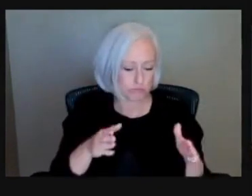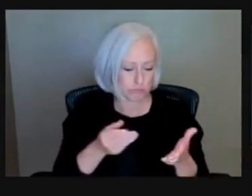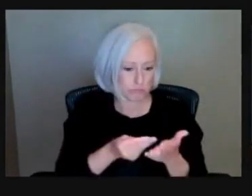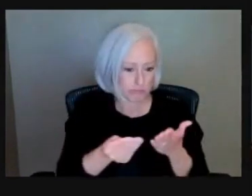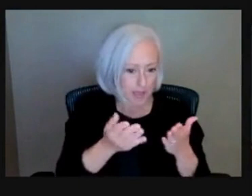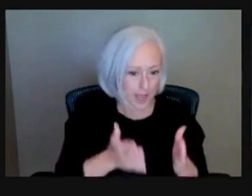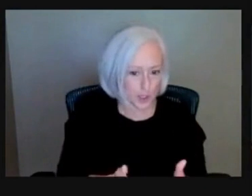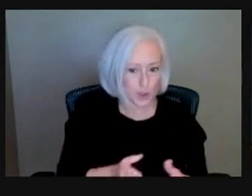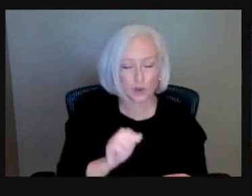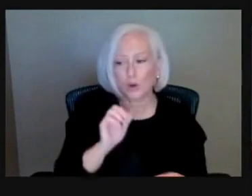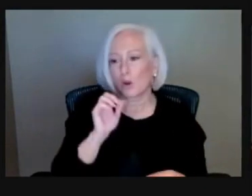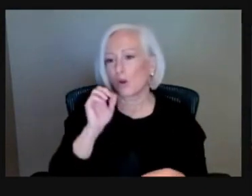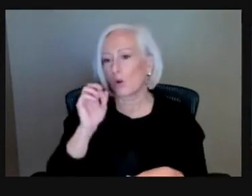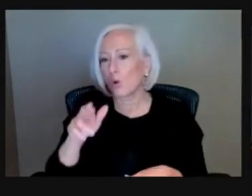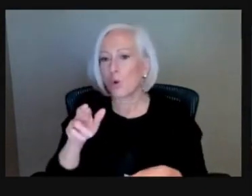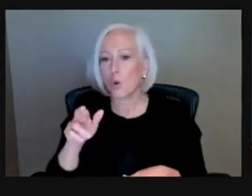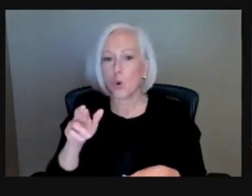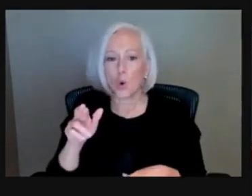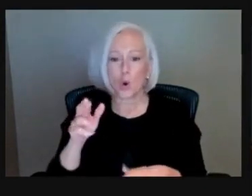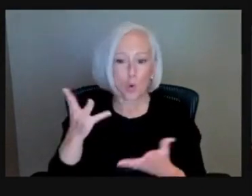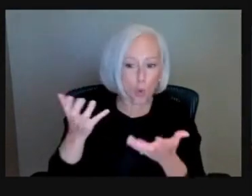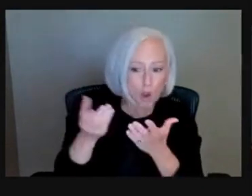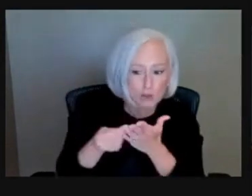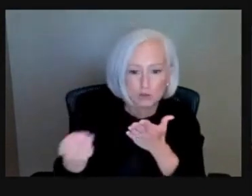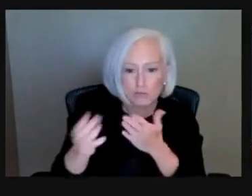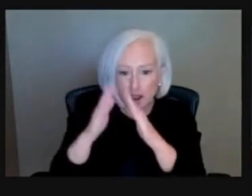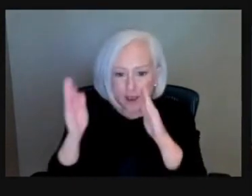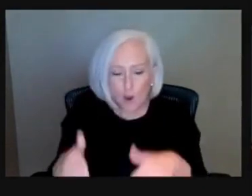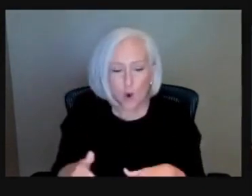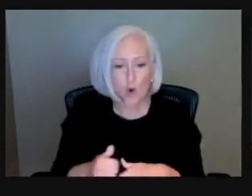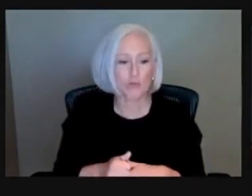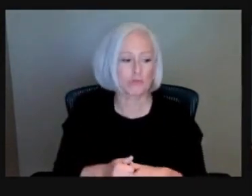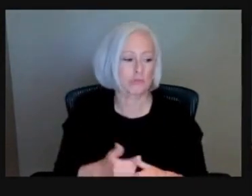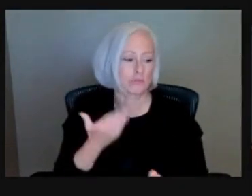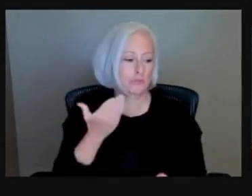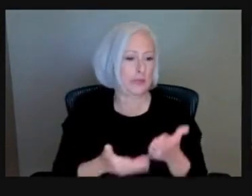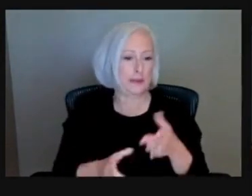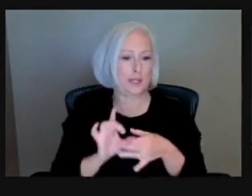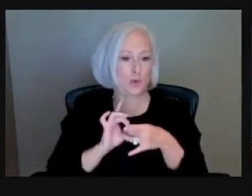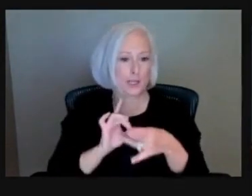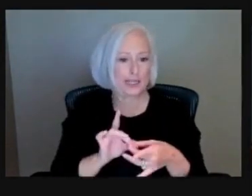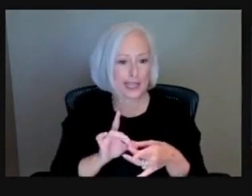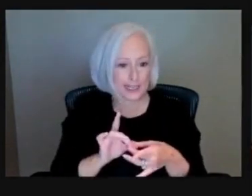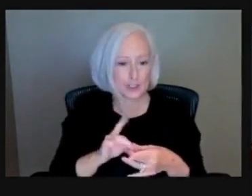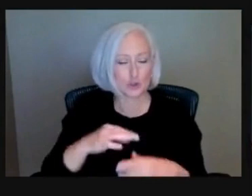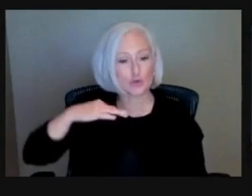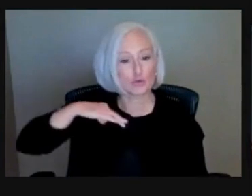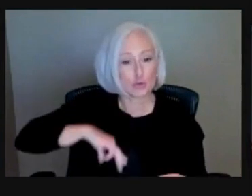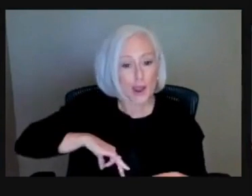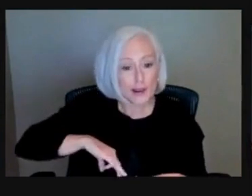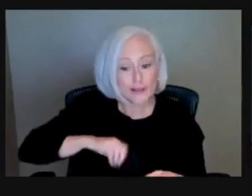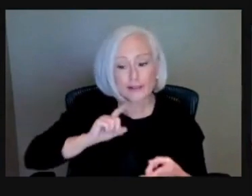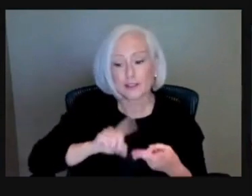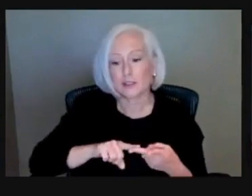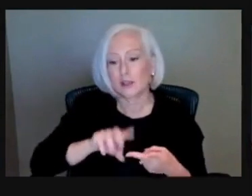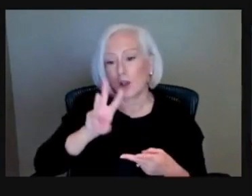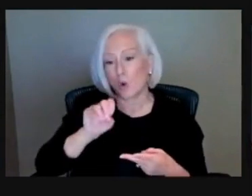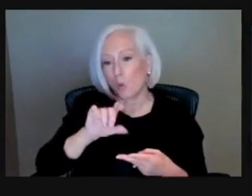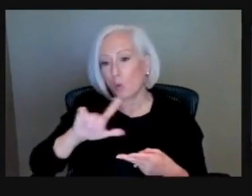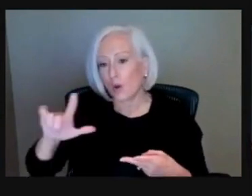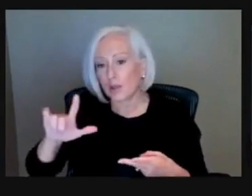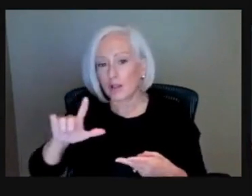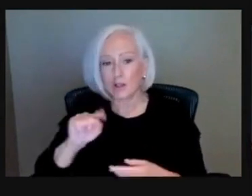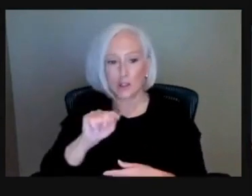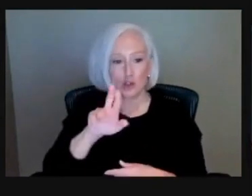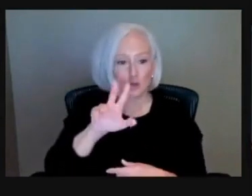month could be related to credit, related to home maintenance, wills and trusts, investing, retirement,